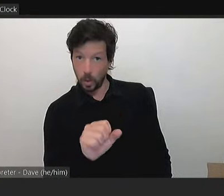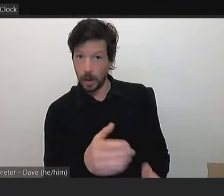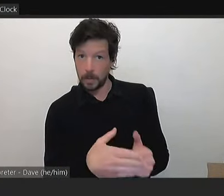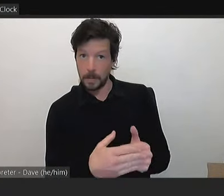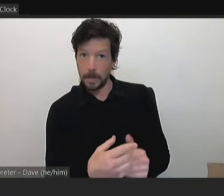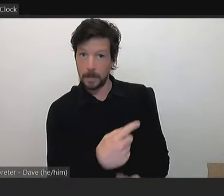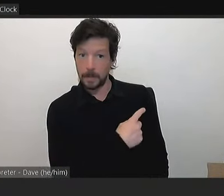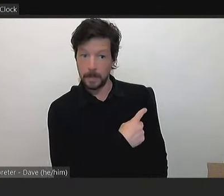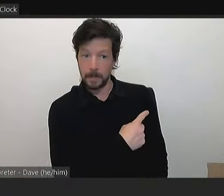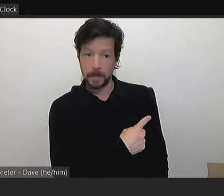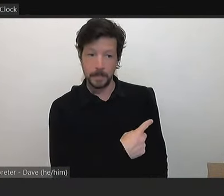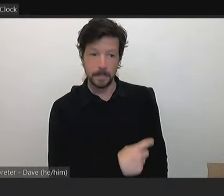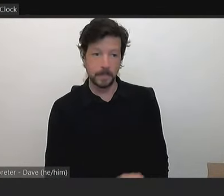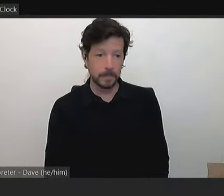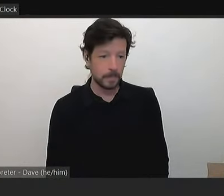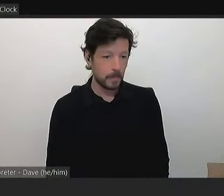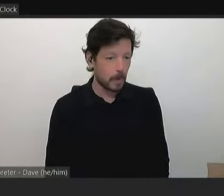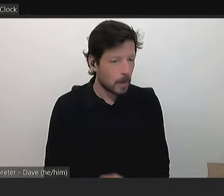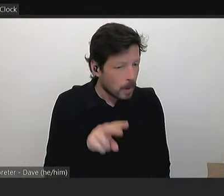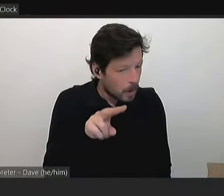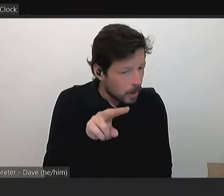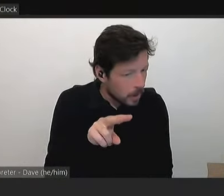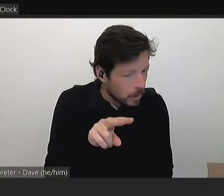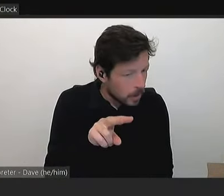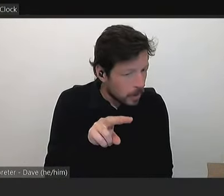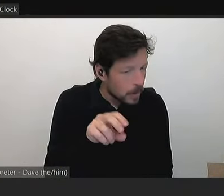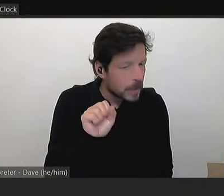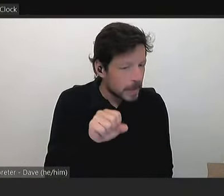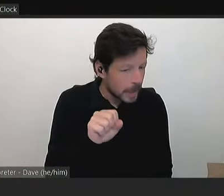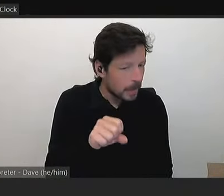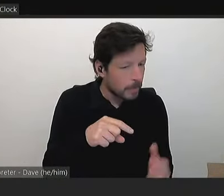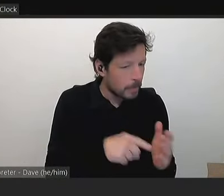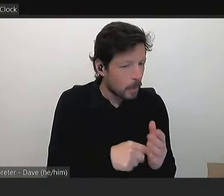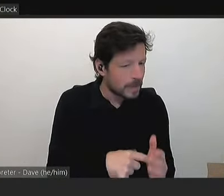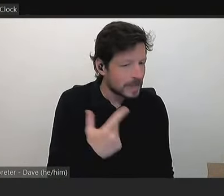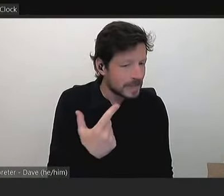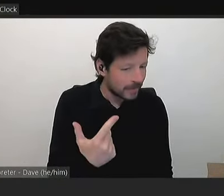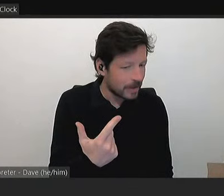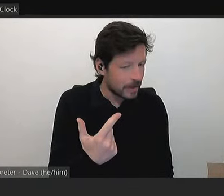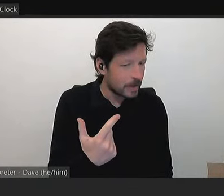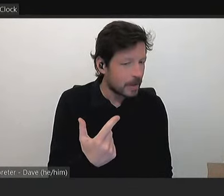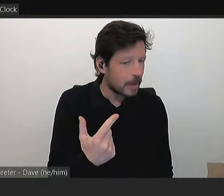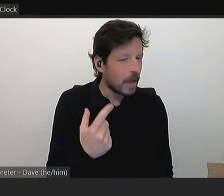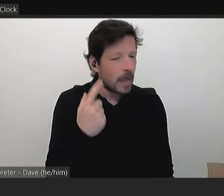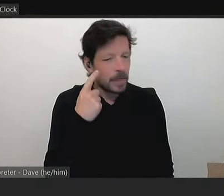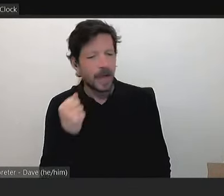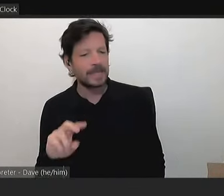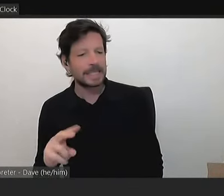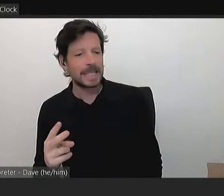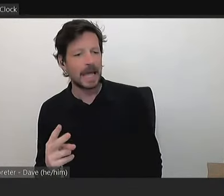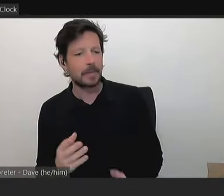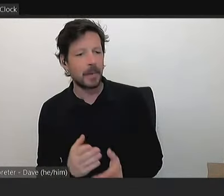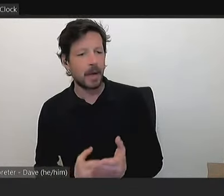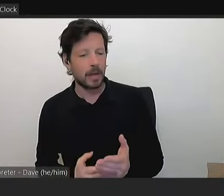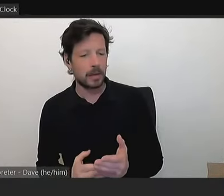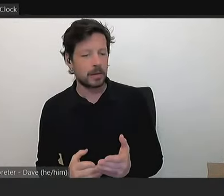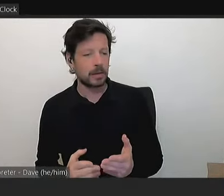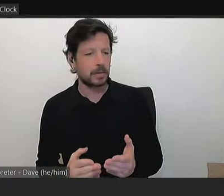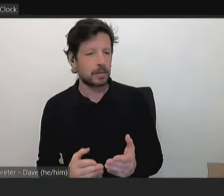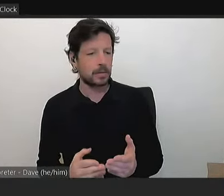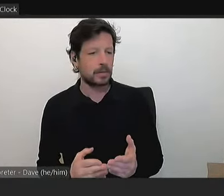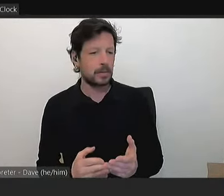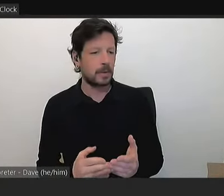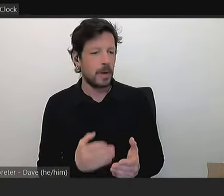Uh, that looks correct in relation to point seven and I believe there's a second part to the amendment in relation to part 22